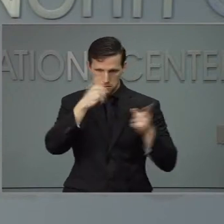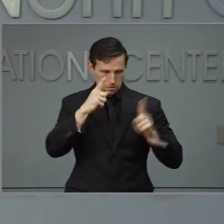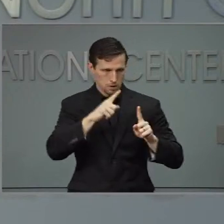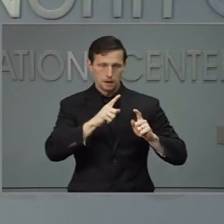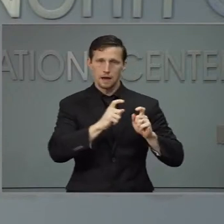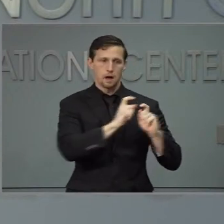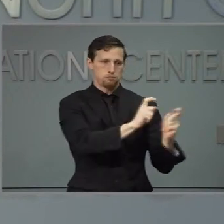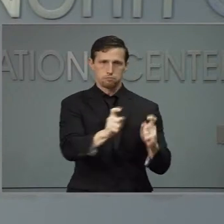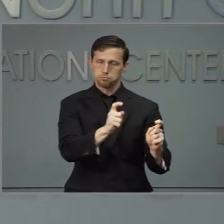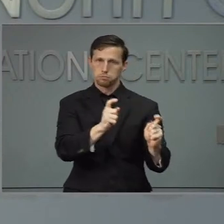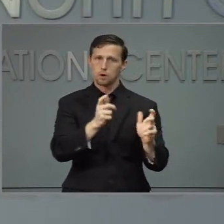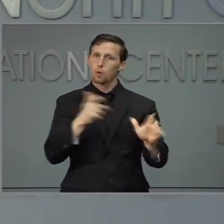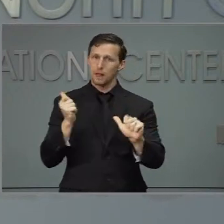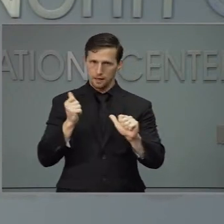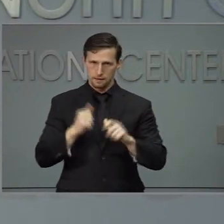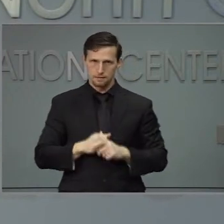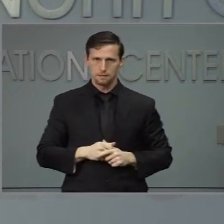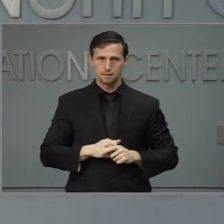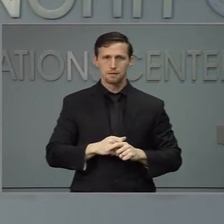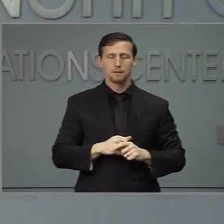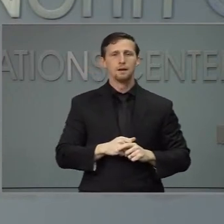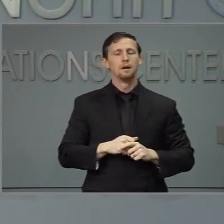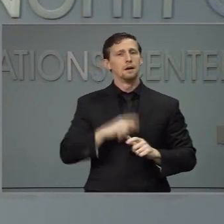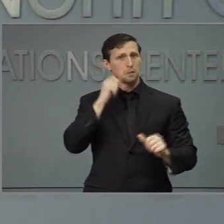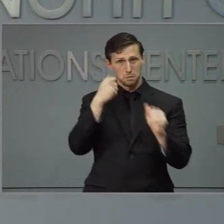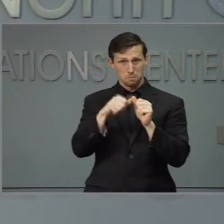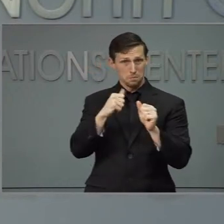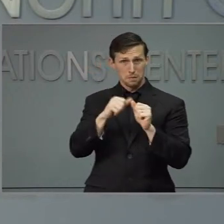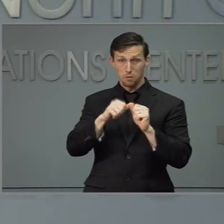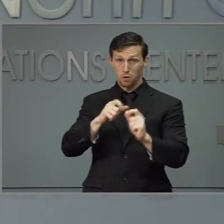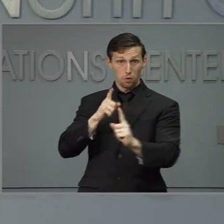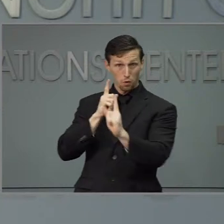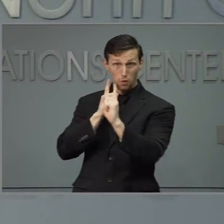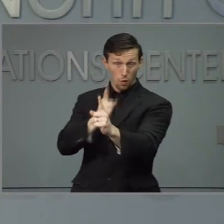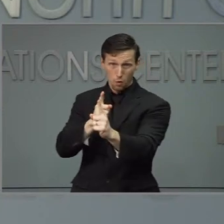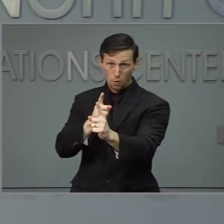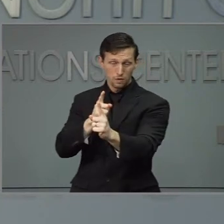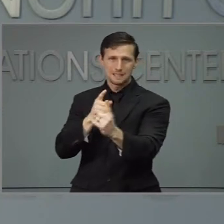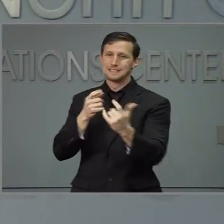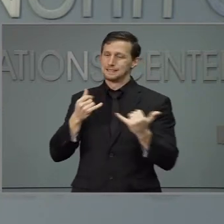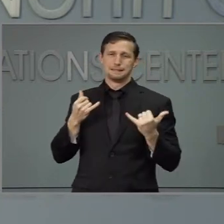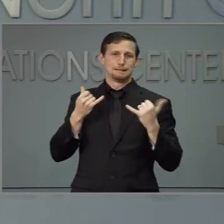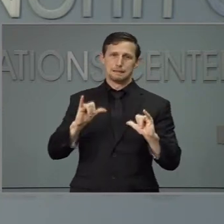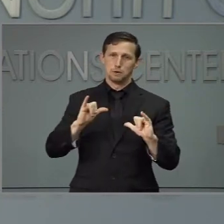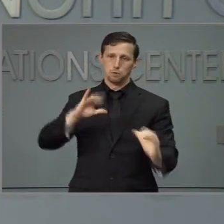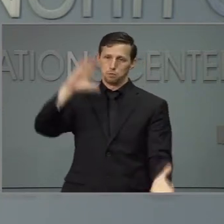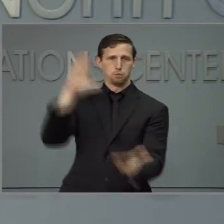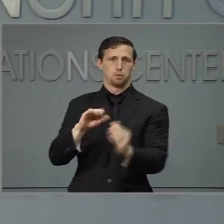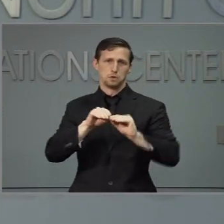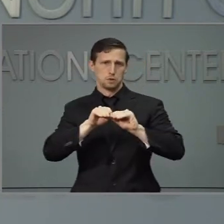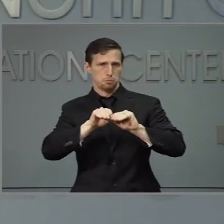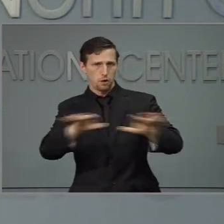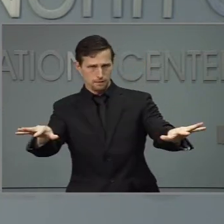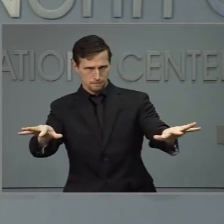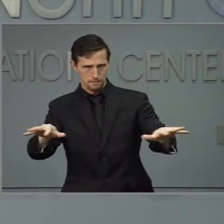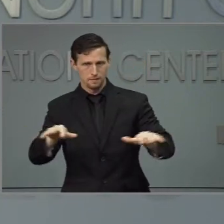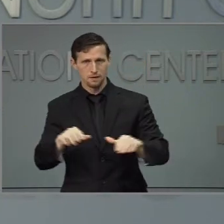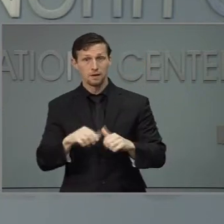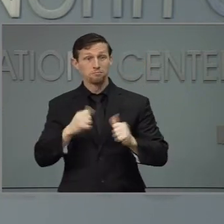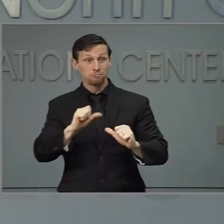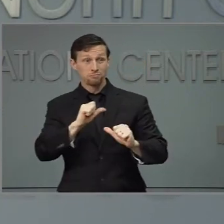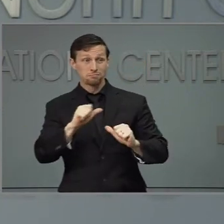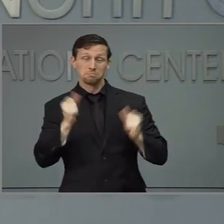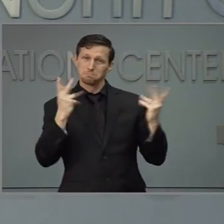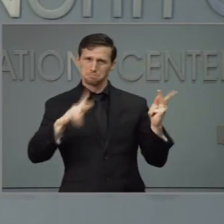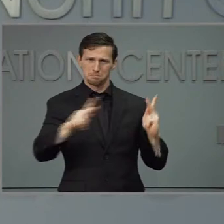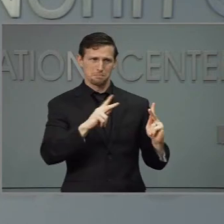must not lose sight of our primary goal, preventing the spread of COVID-19 so we can save lives and